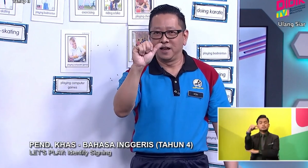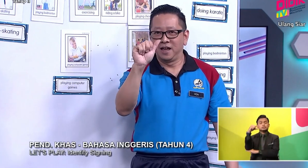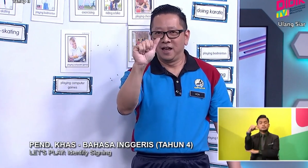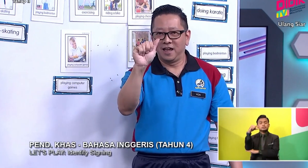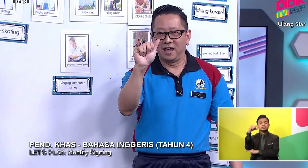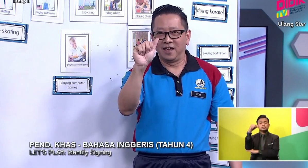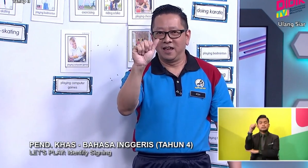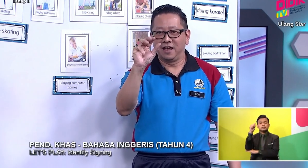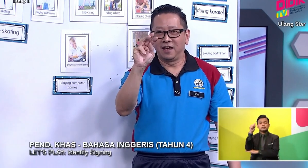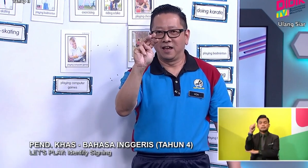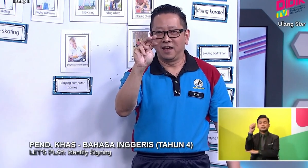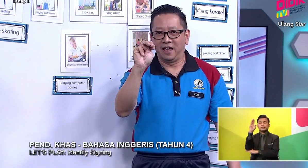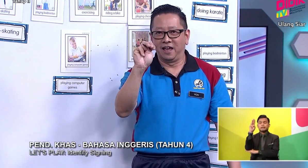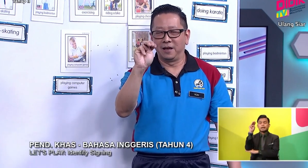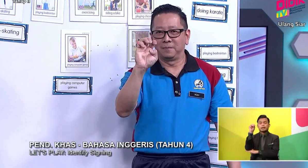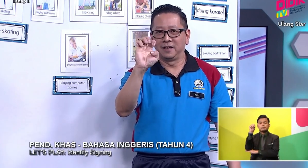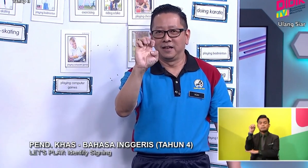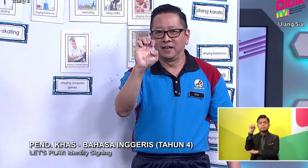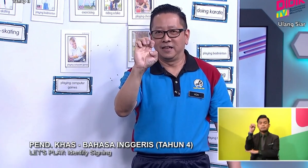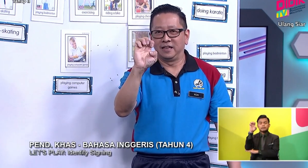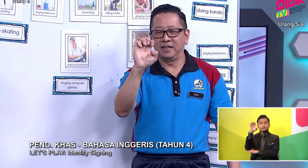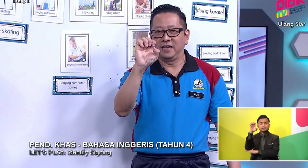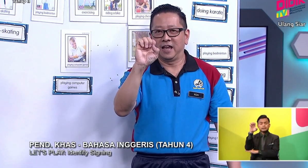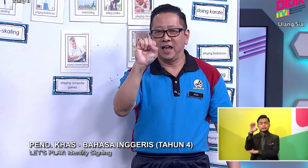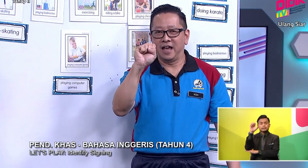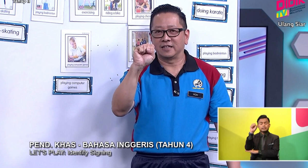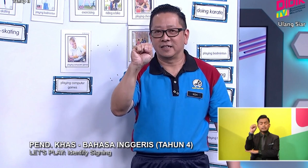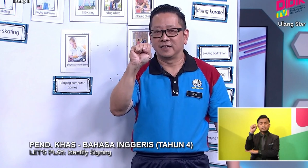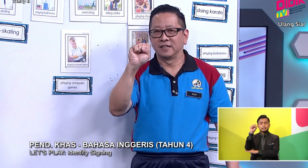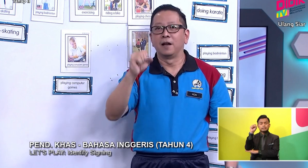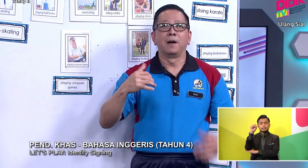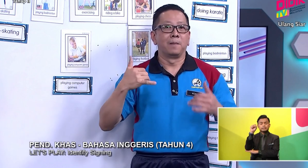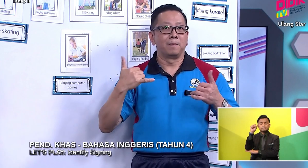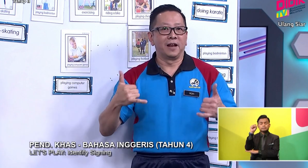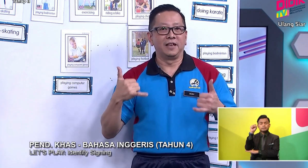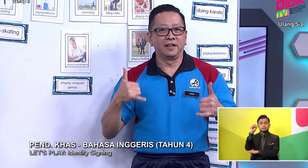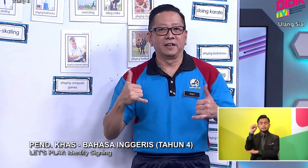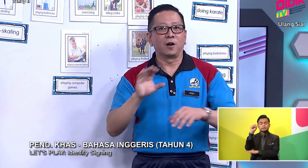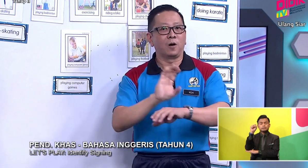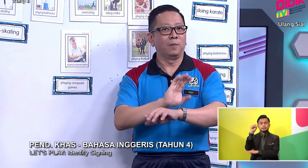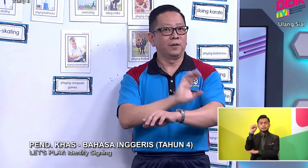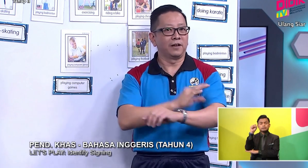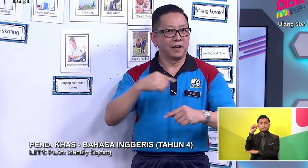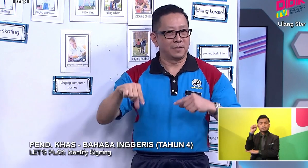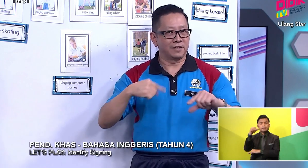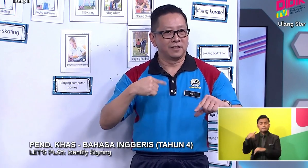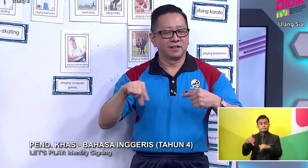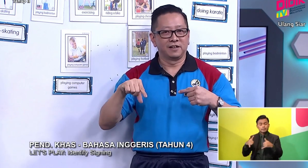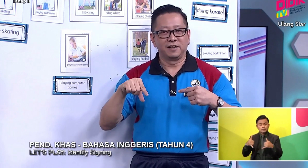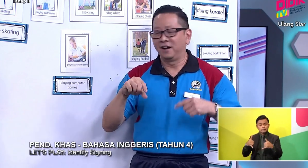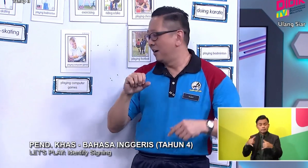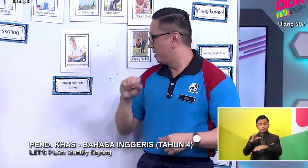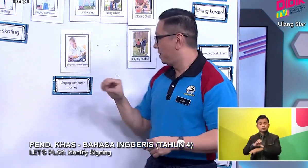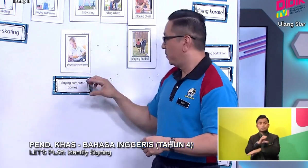G A M E S Playing computer games.